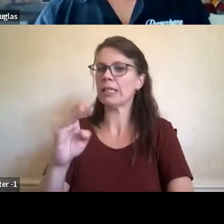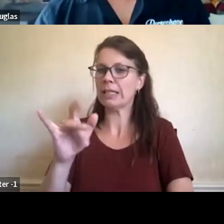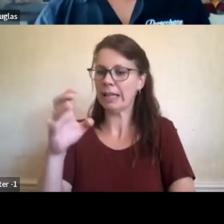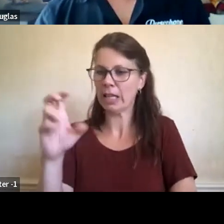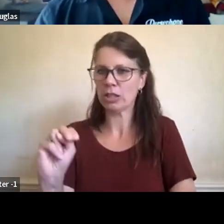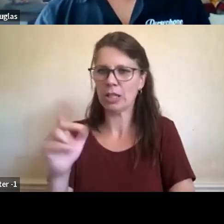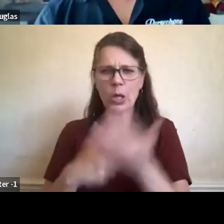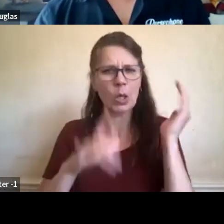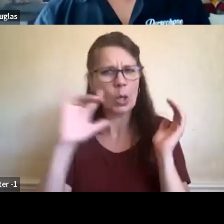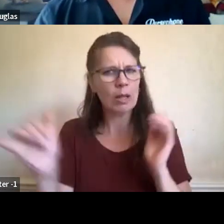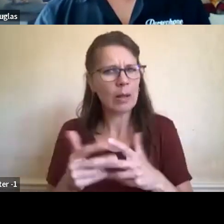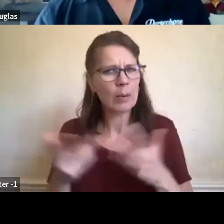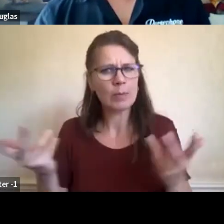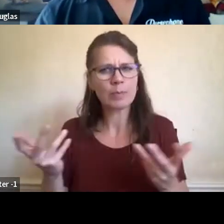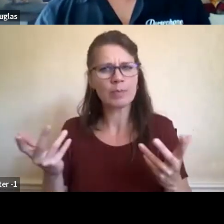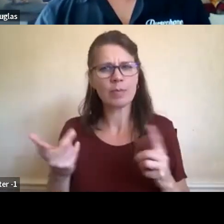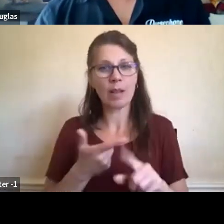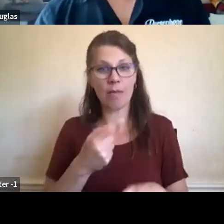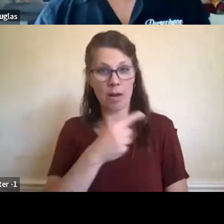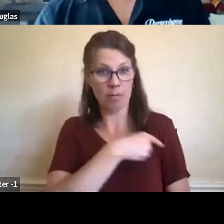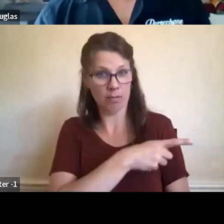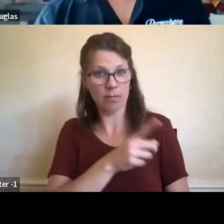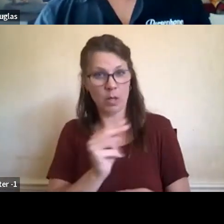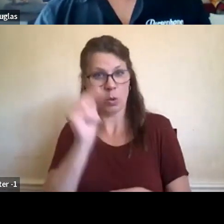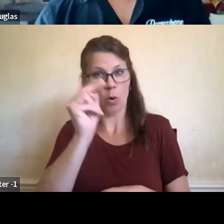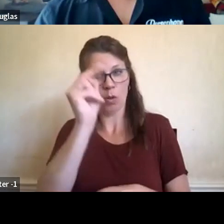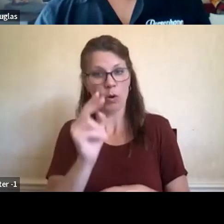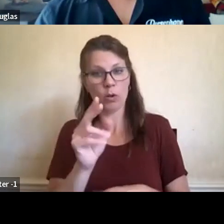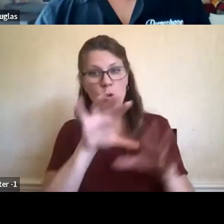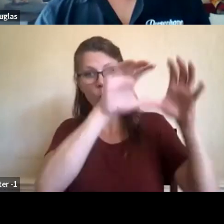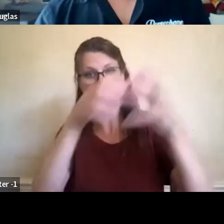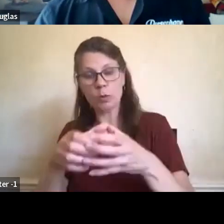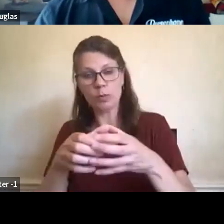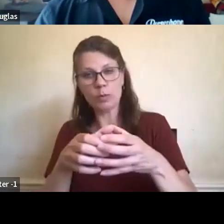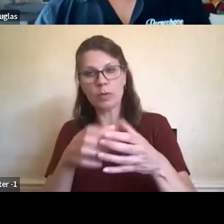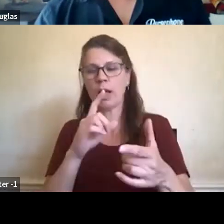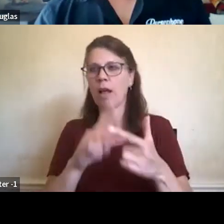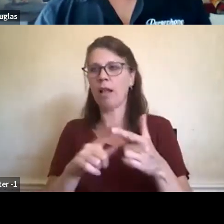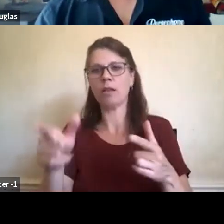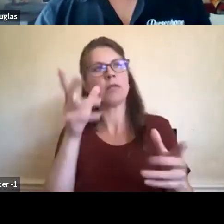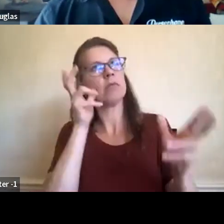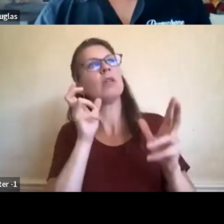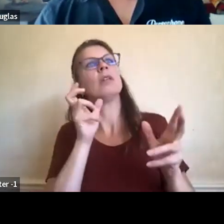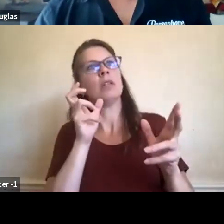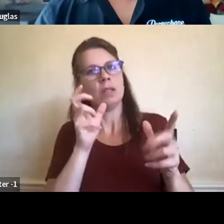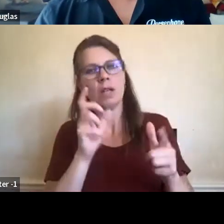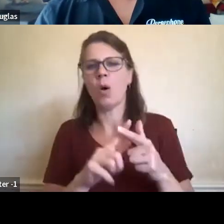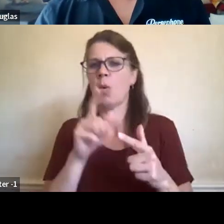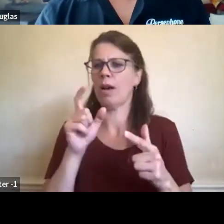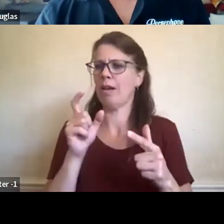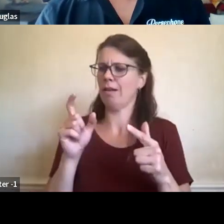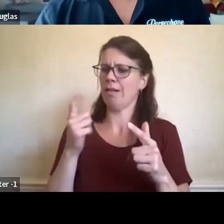leadership that we've heard, you know, from our northern, you know, nation so far? Good question,